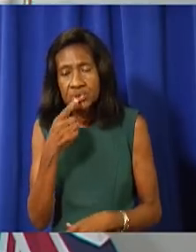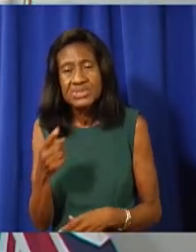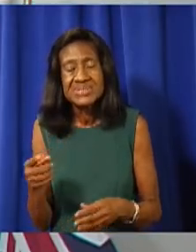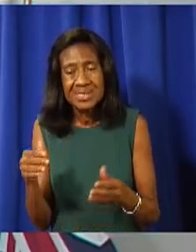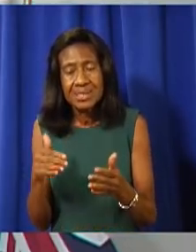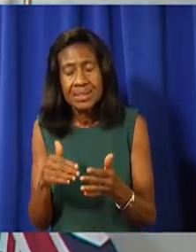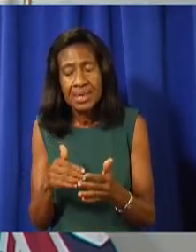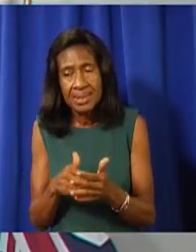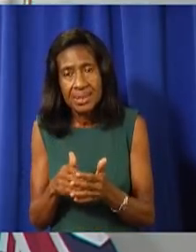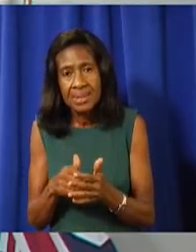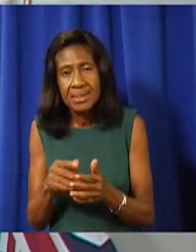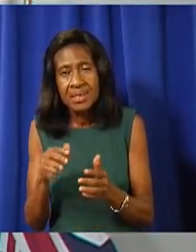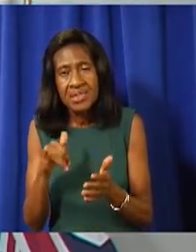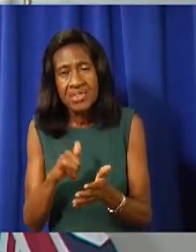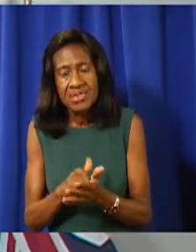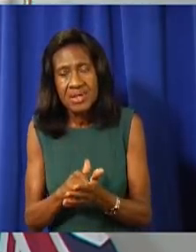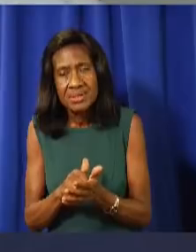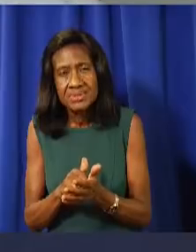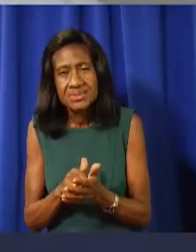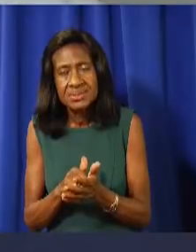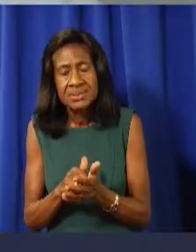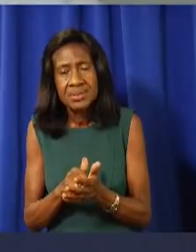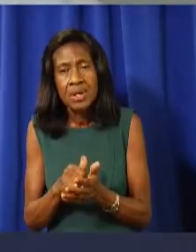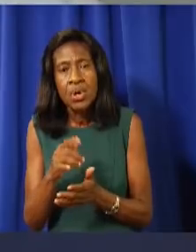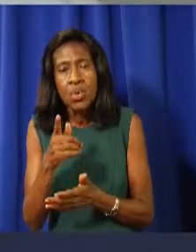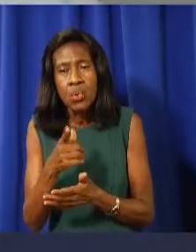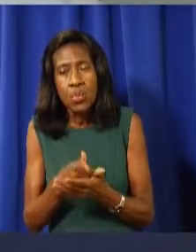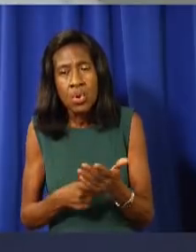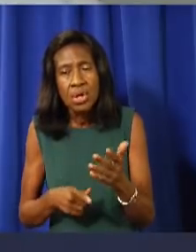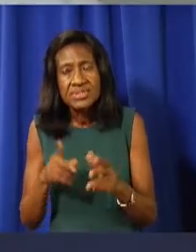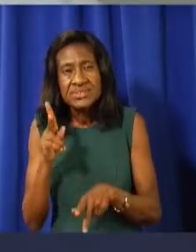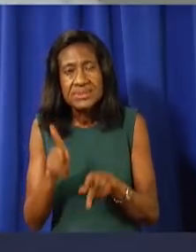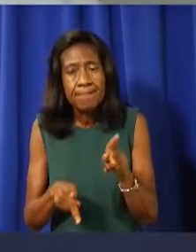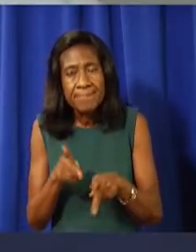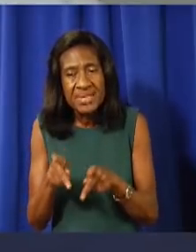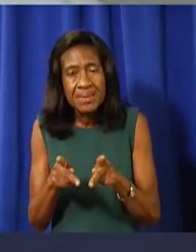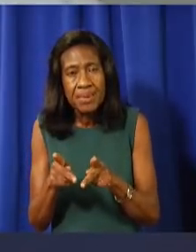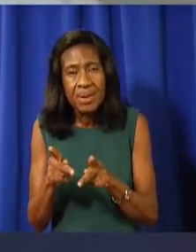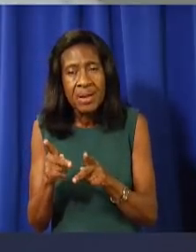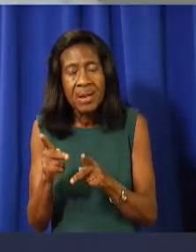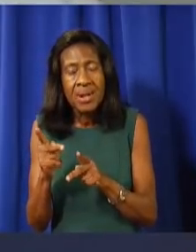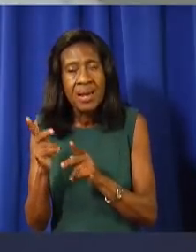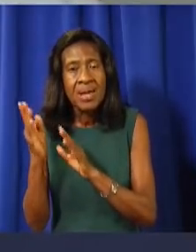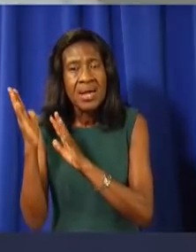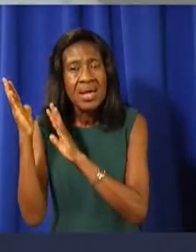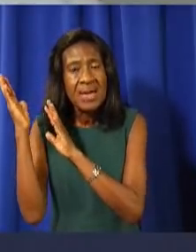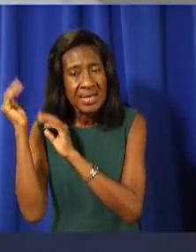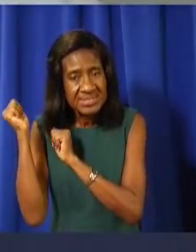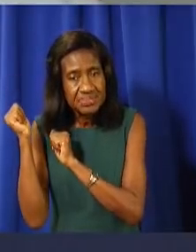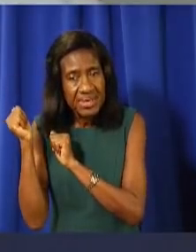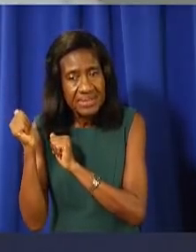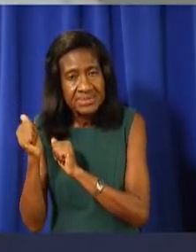particularly with the expectations as to the answers to much of the questions, we almost have to have two plans ready